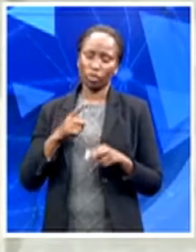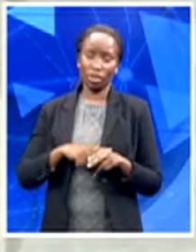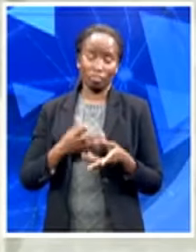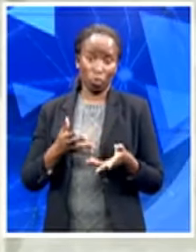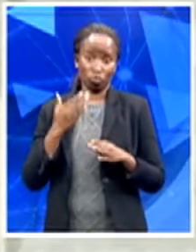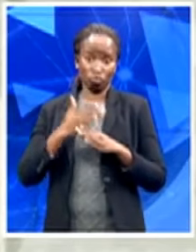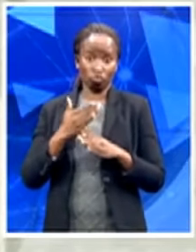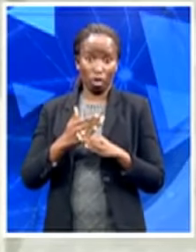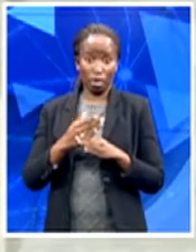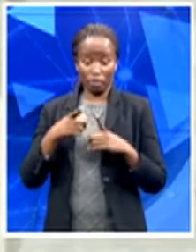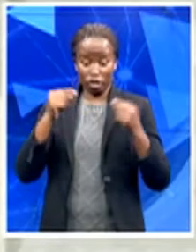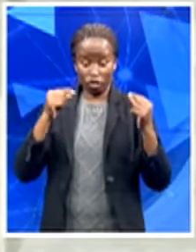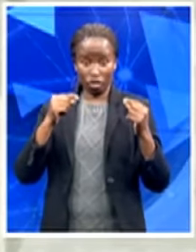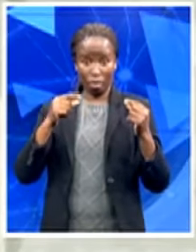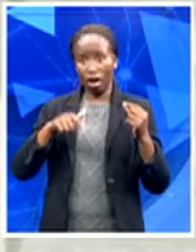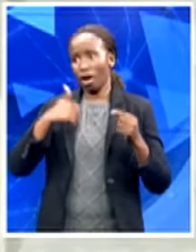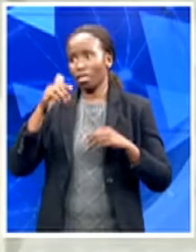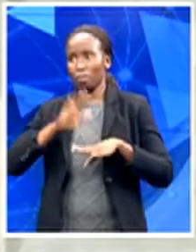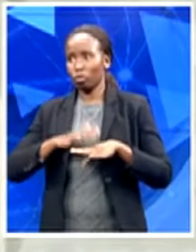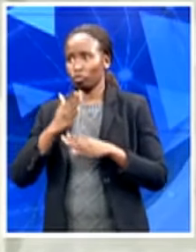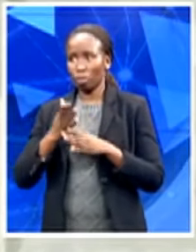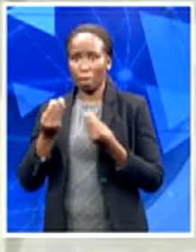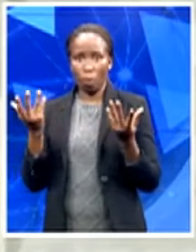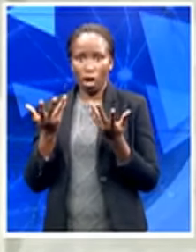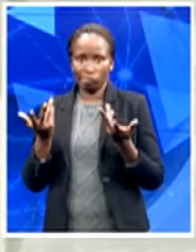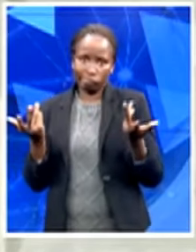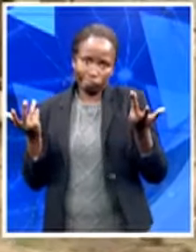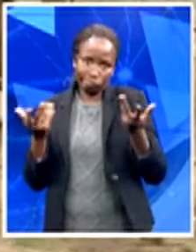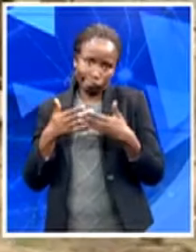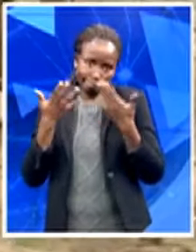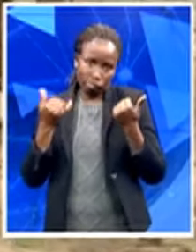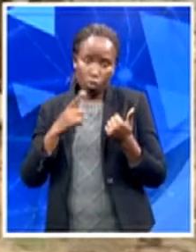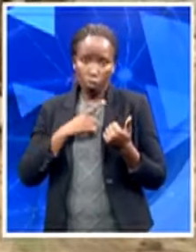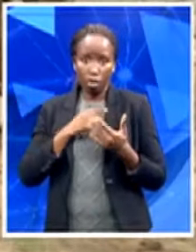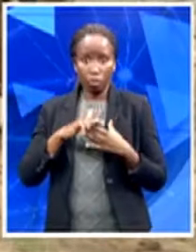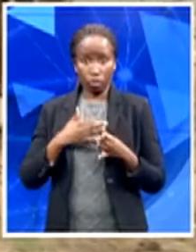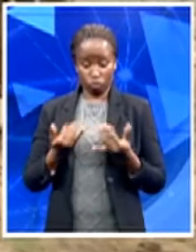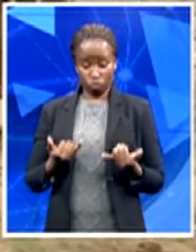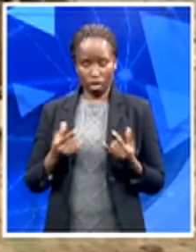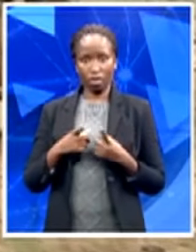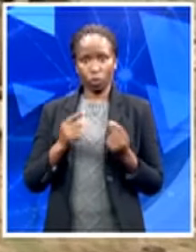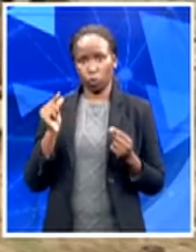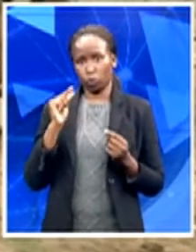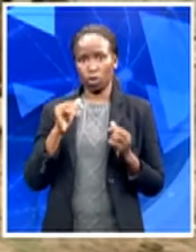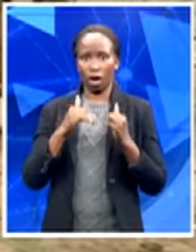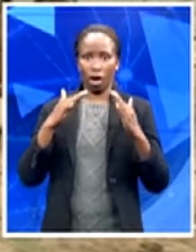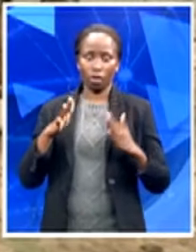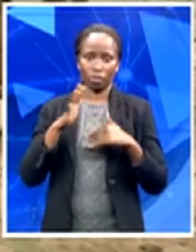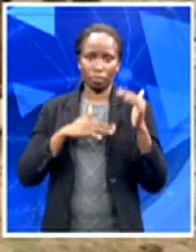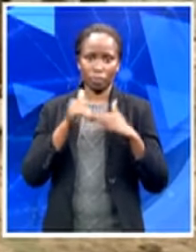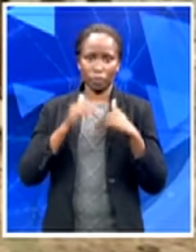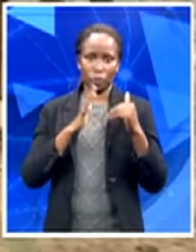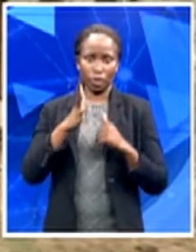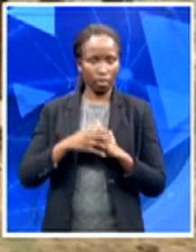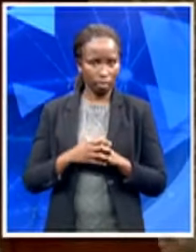Because by the end of today, we will be done with this house. And he is one of many. The 21-year